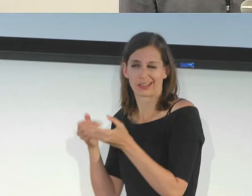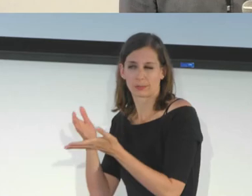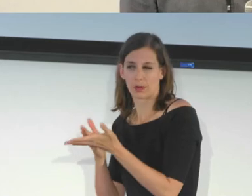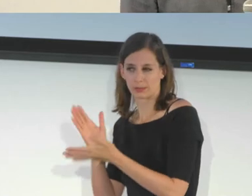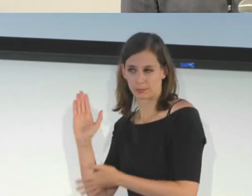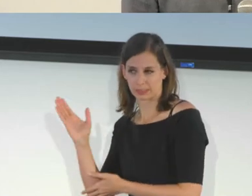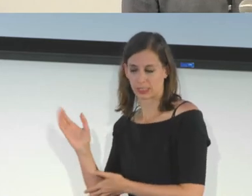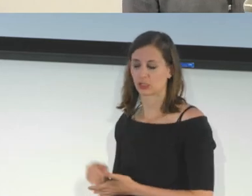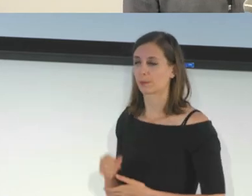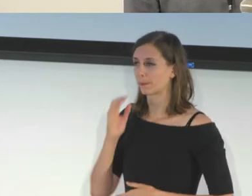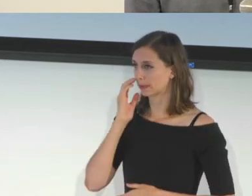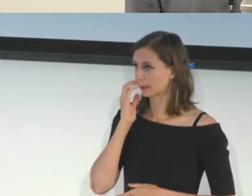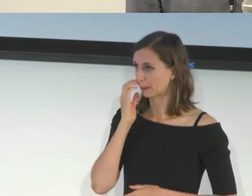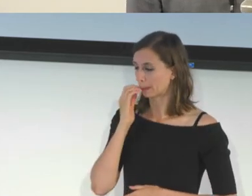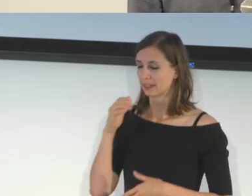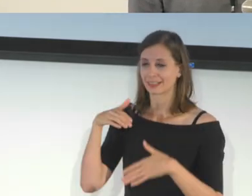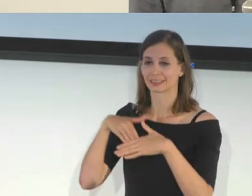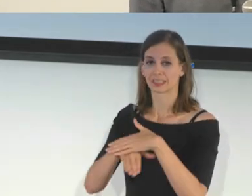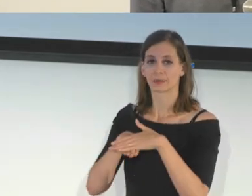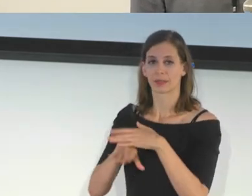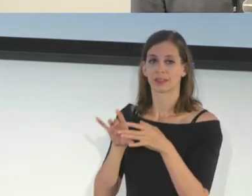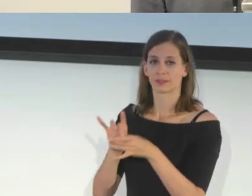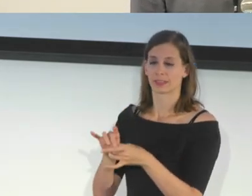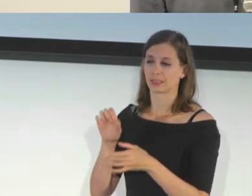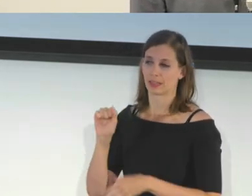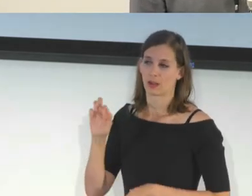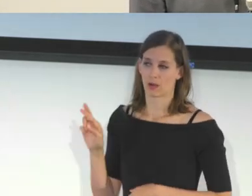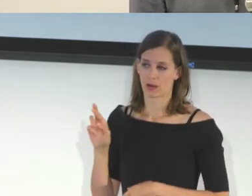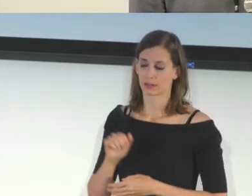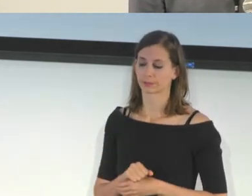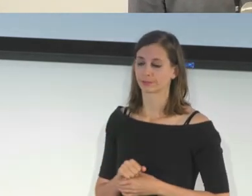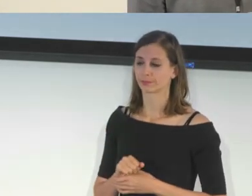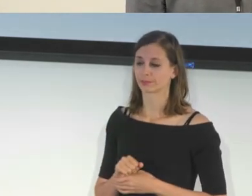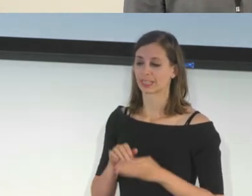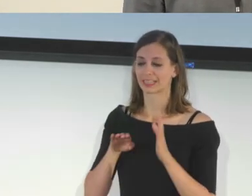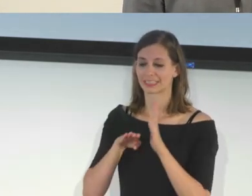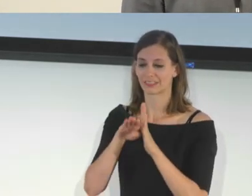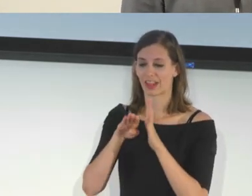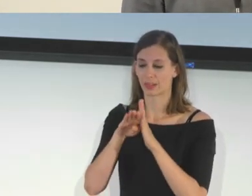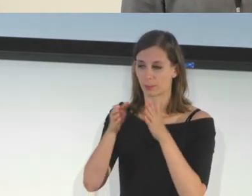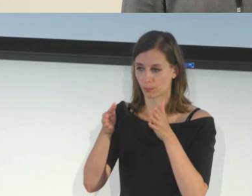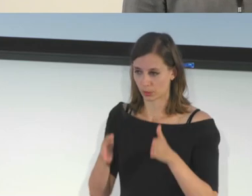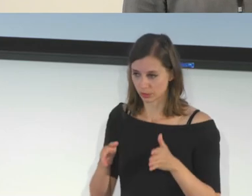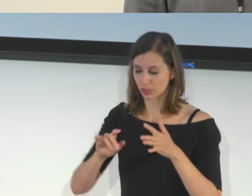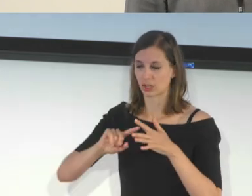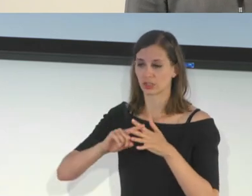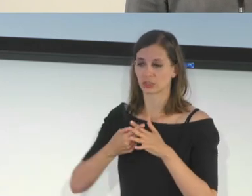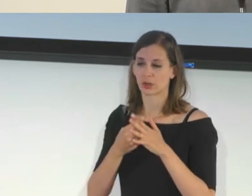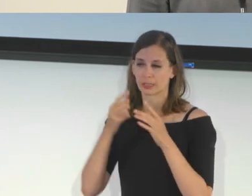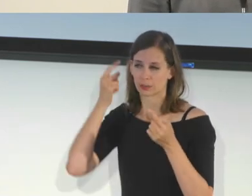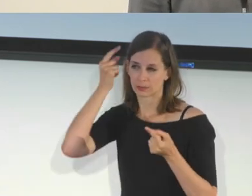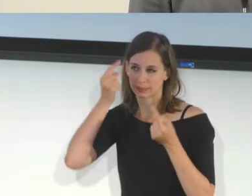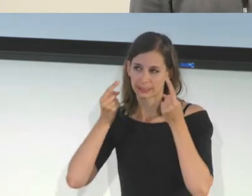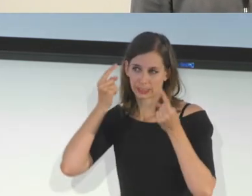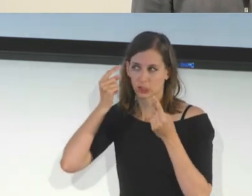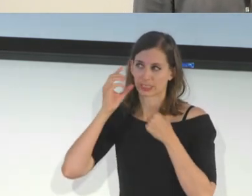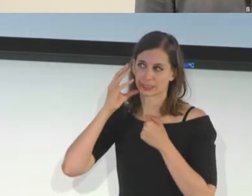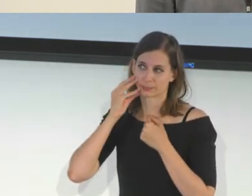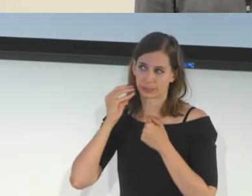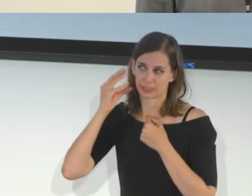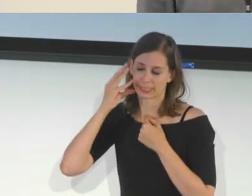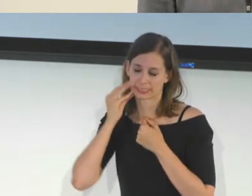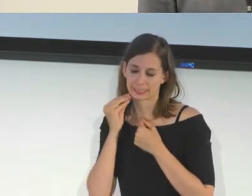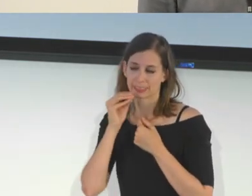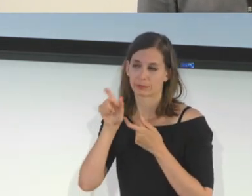accessibility of AR and different ways that developers are starting to think about these experiences, particularly